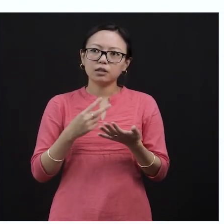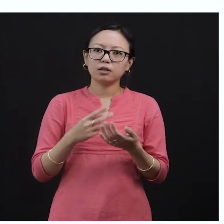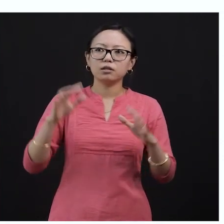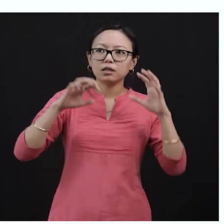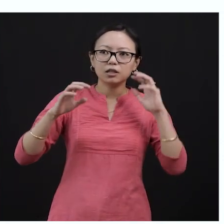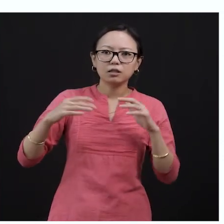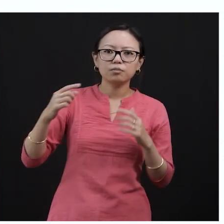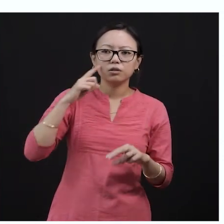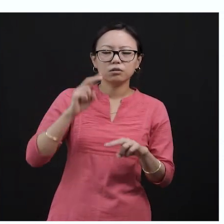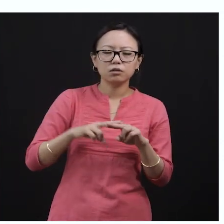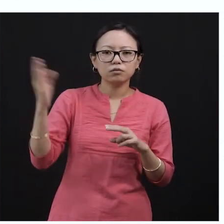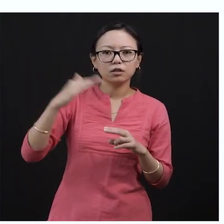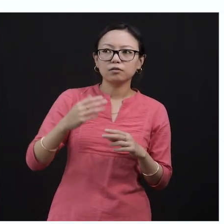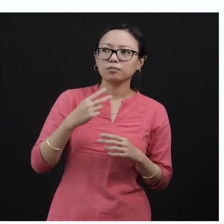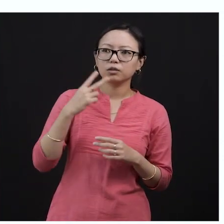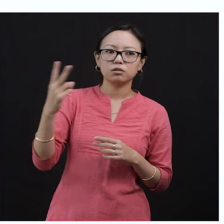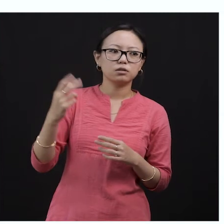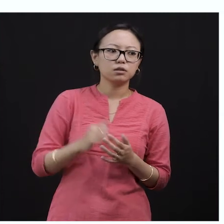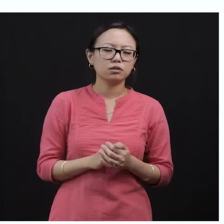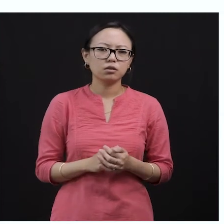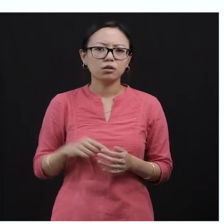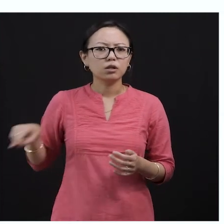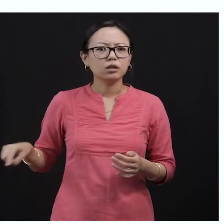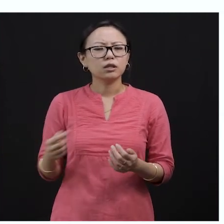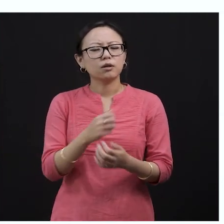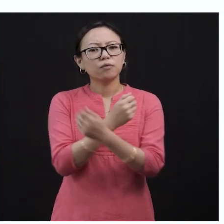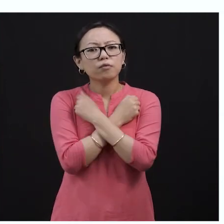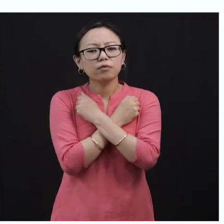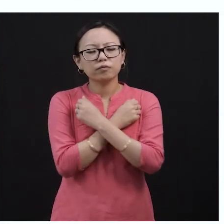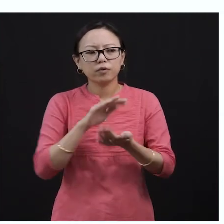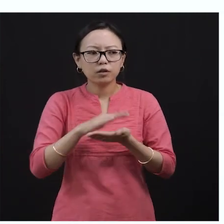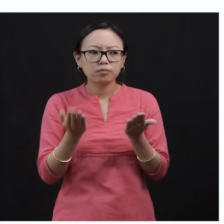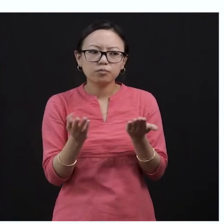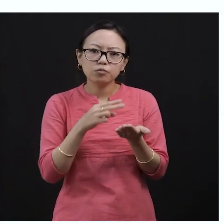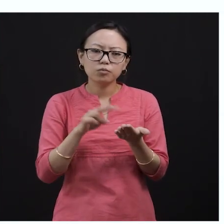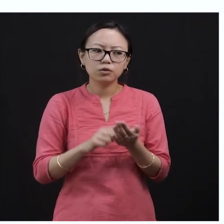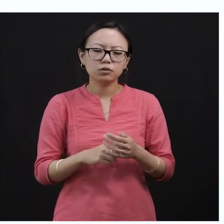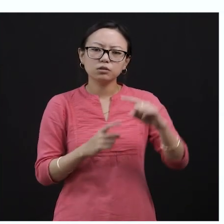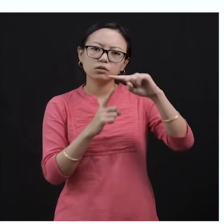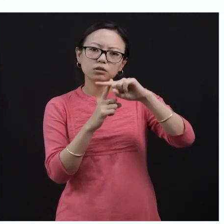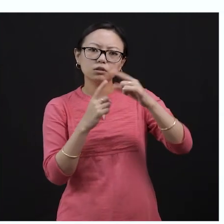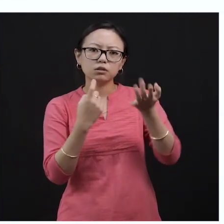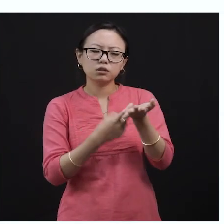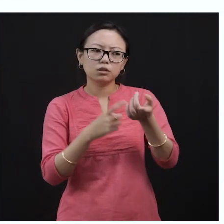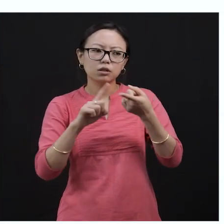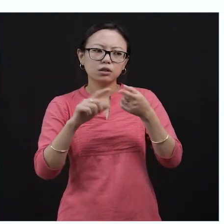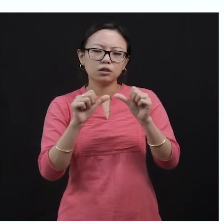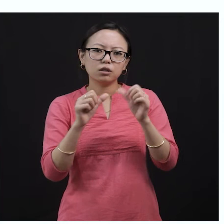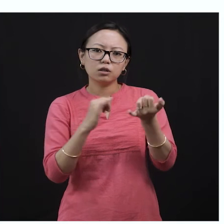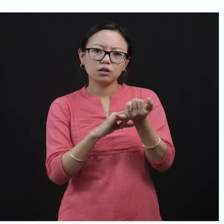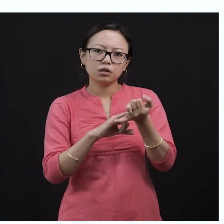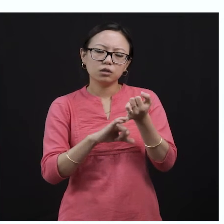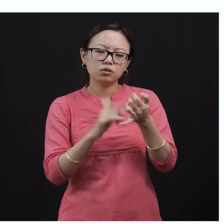love to read on the banyan tree, okay? And then sometimes when he is lazy to read, we all feel lazy sometimes doing the same